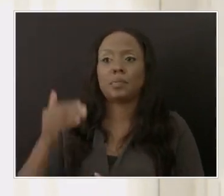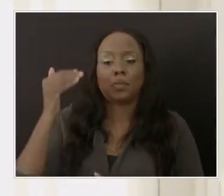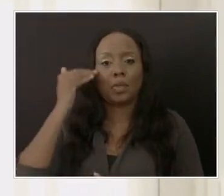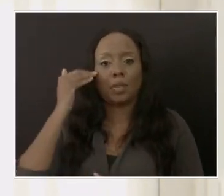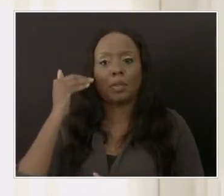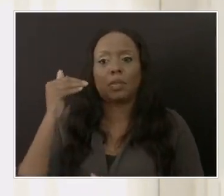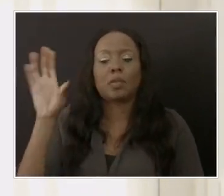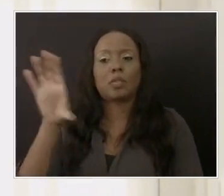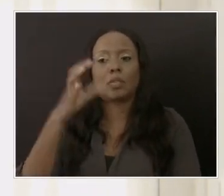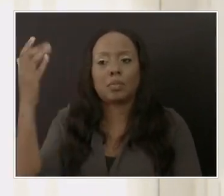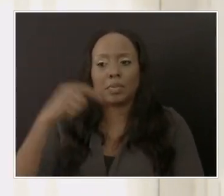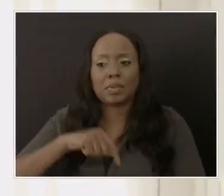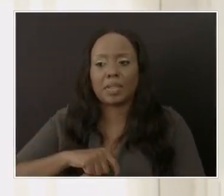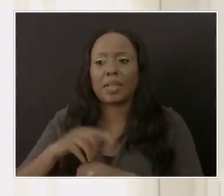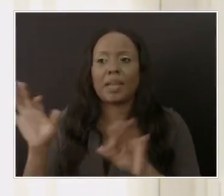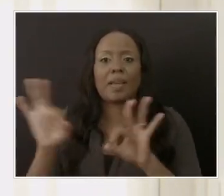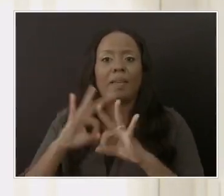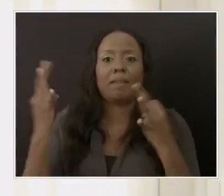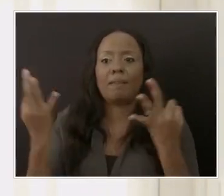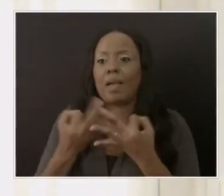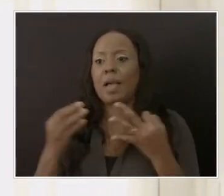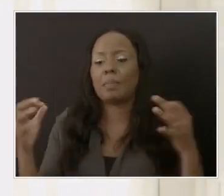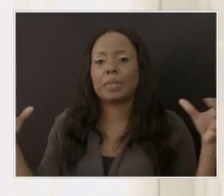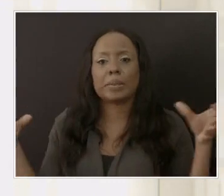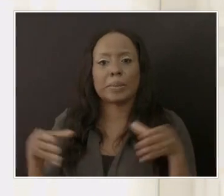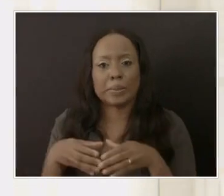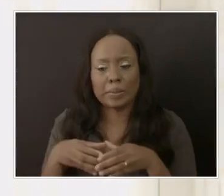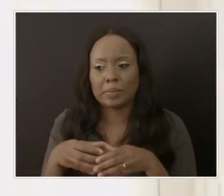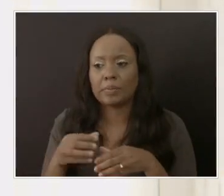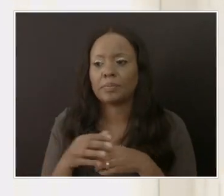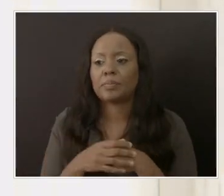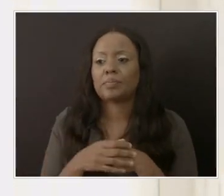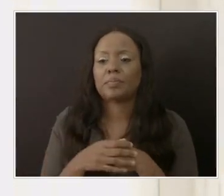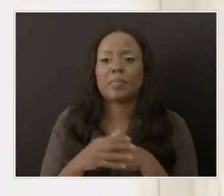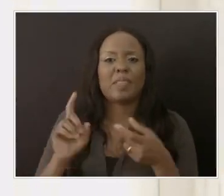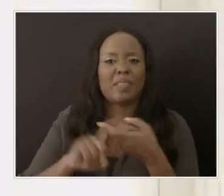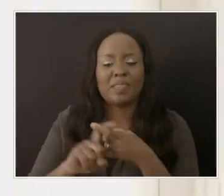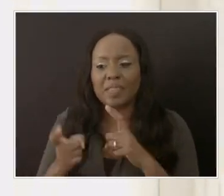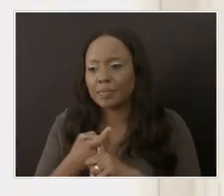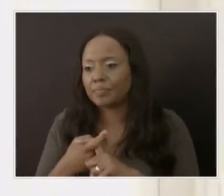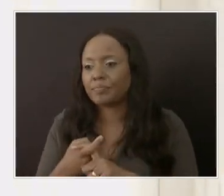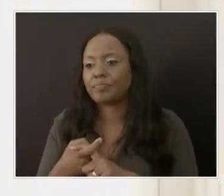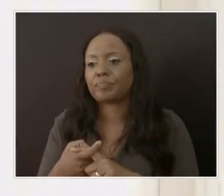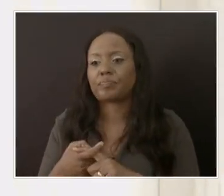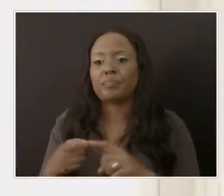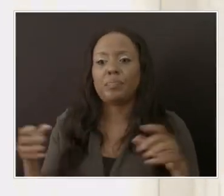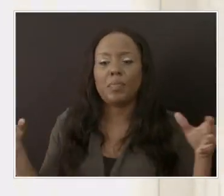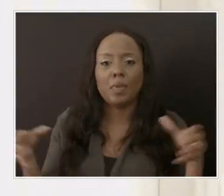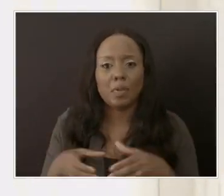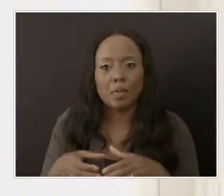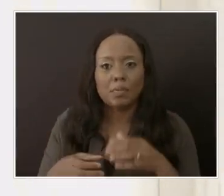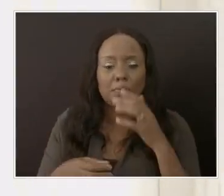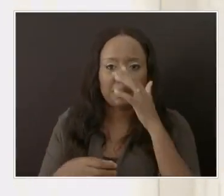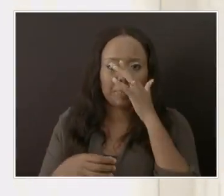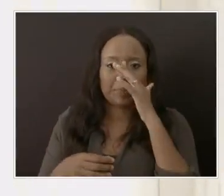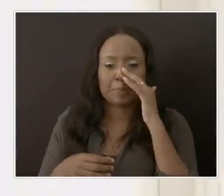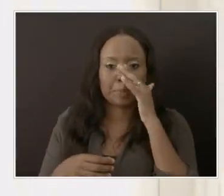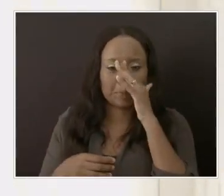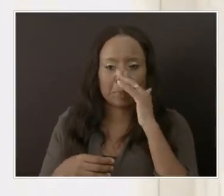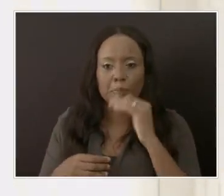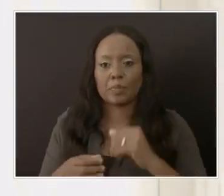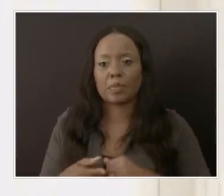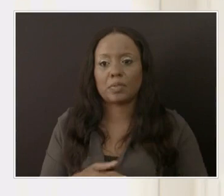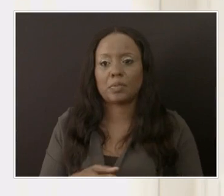gathering family gatherings and among friends. And this question is relevant to that exercise.